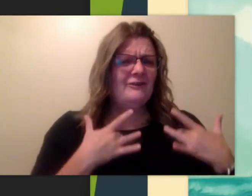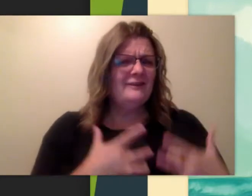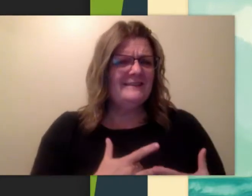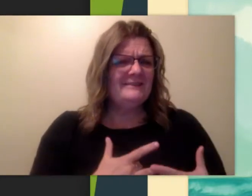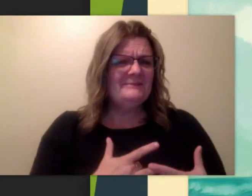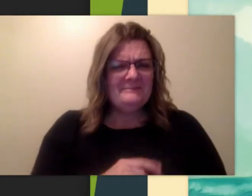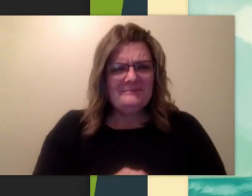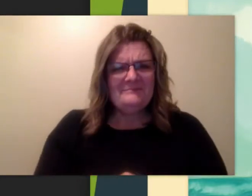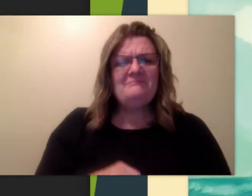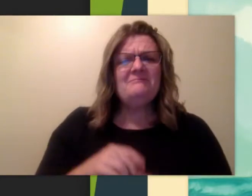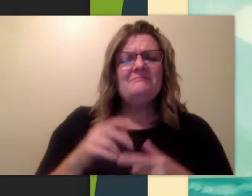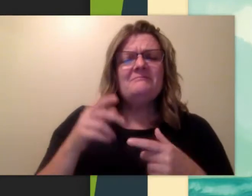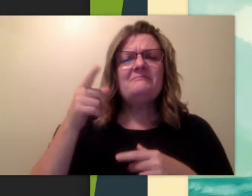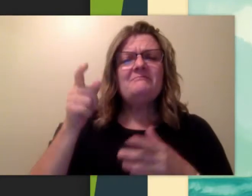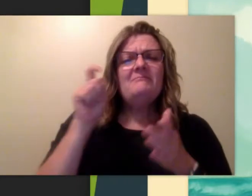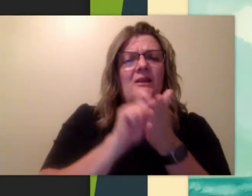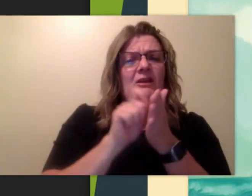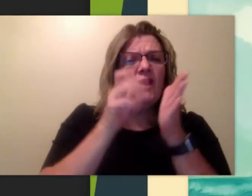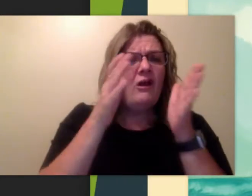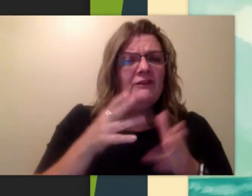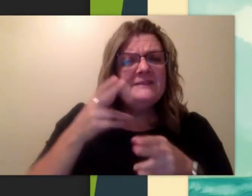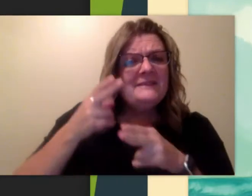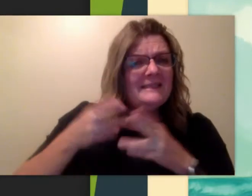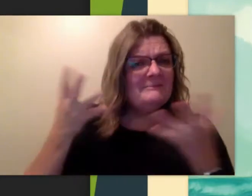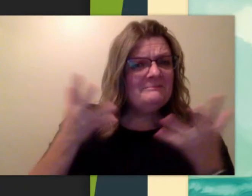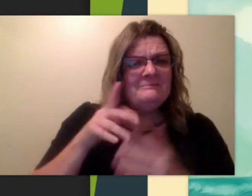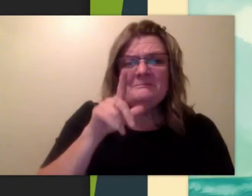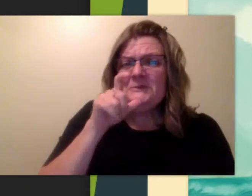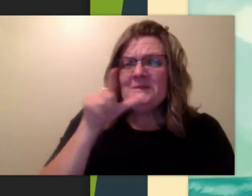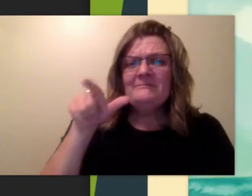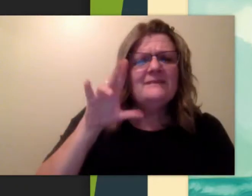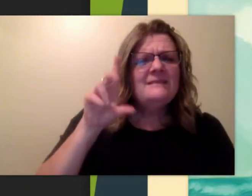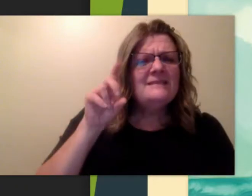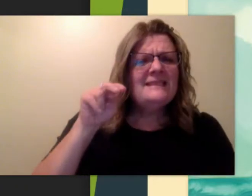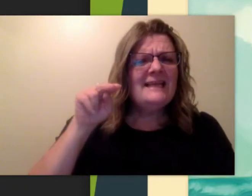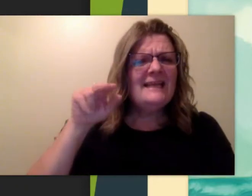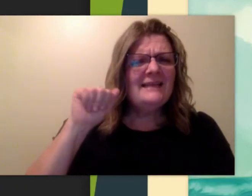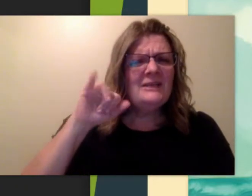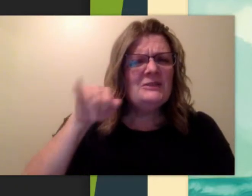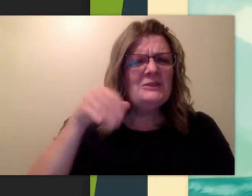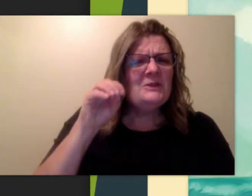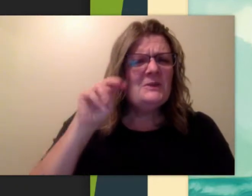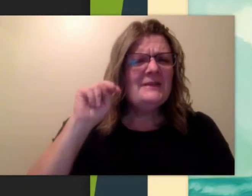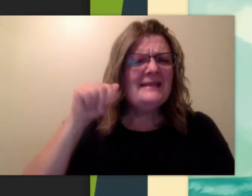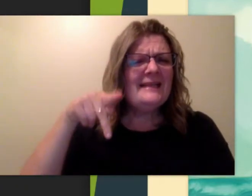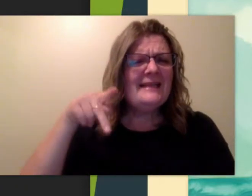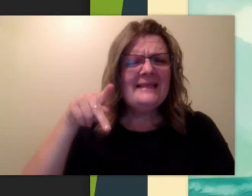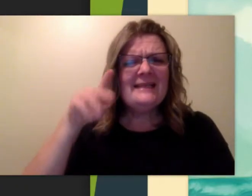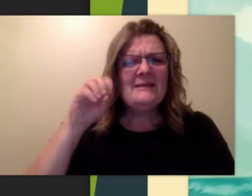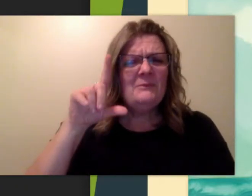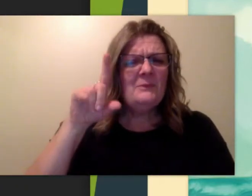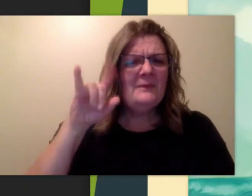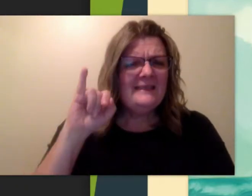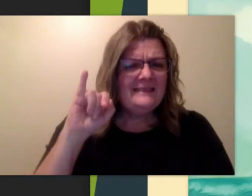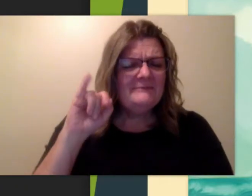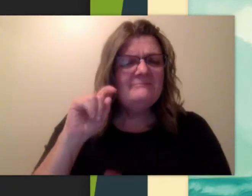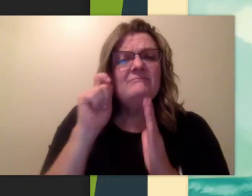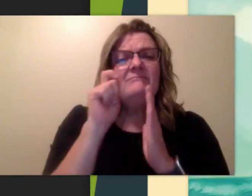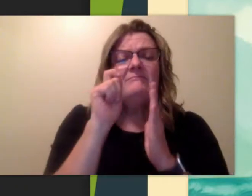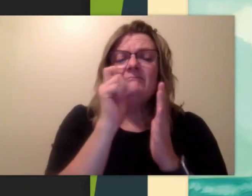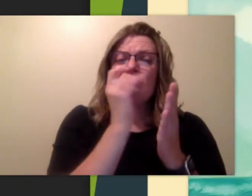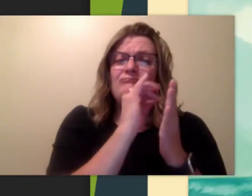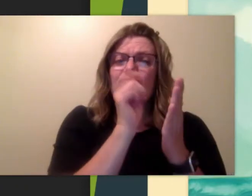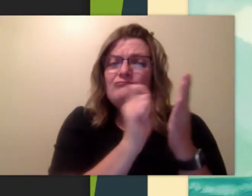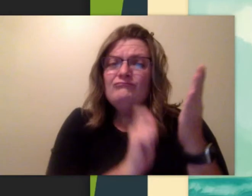The author's name is Donna Jo Napoli. The illustrator